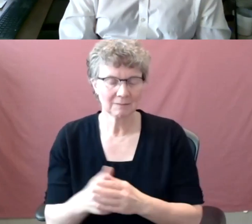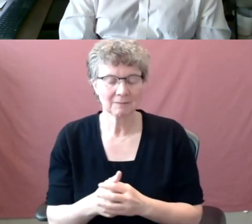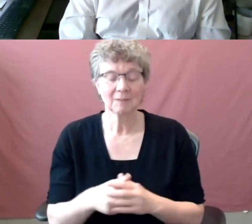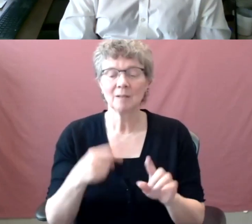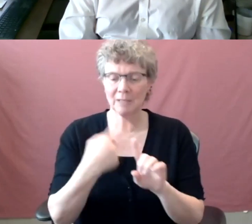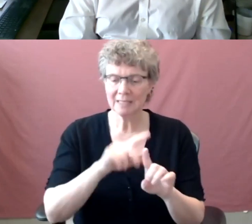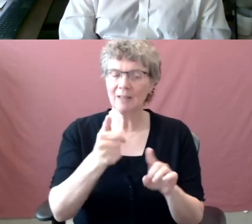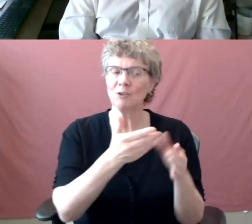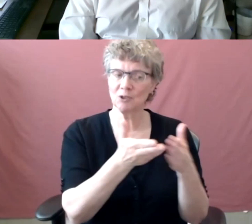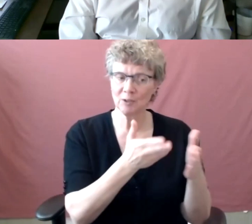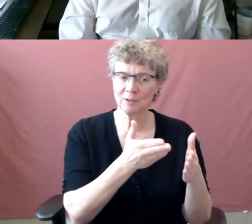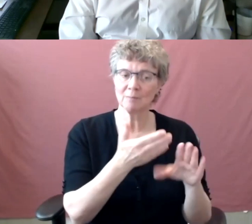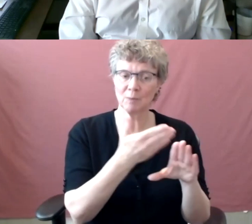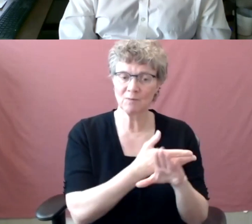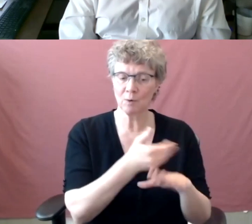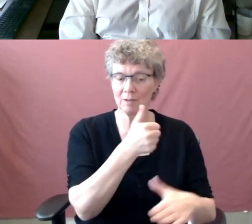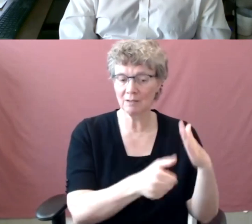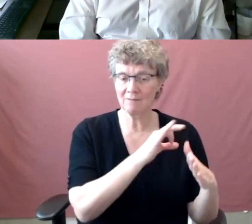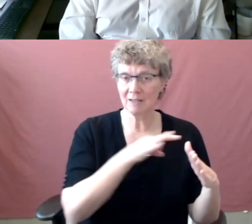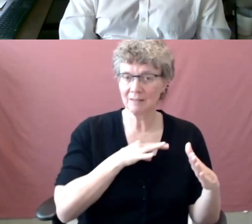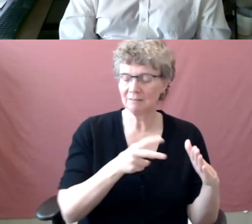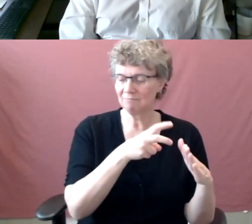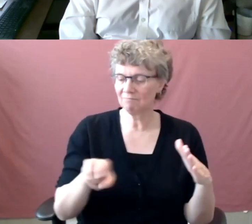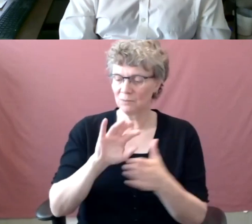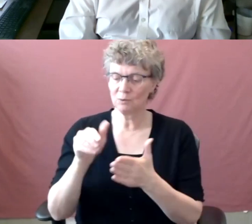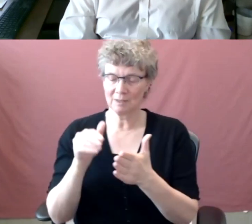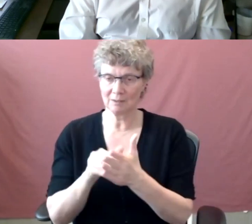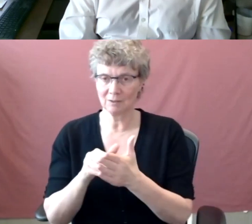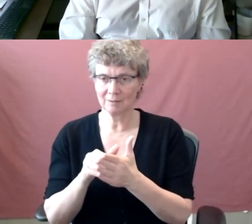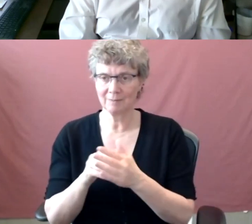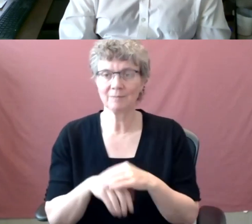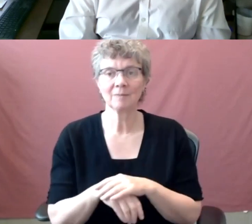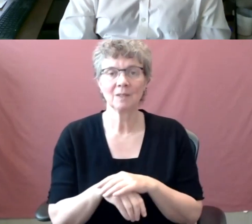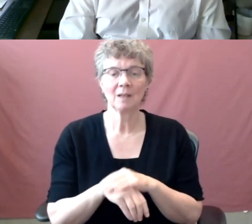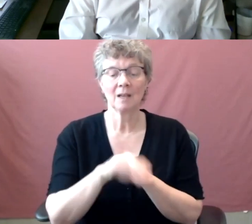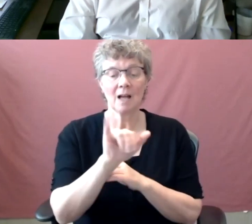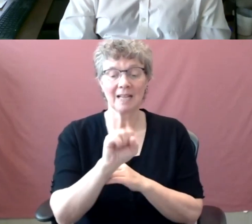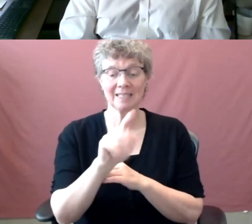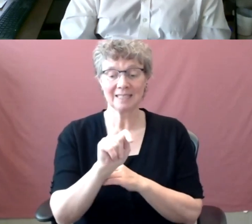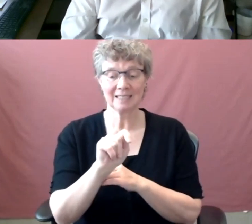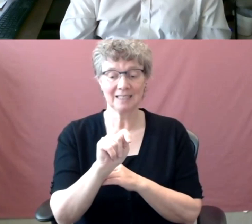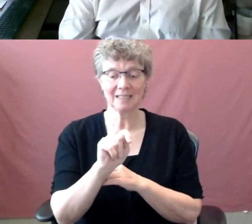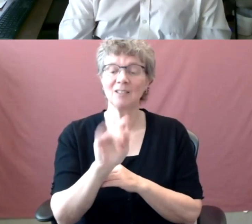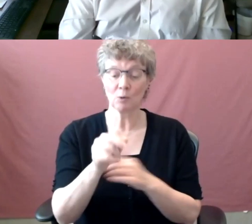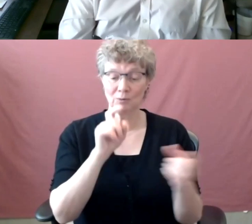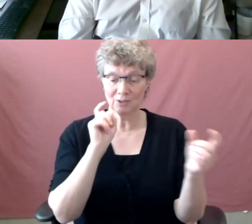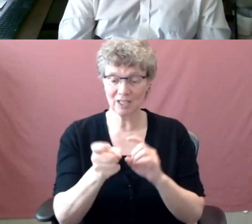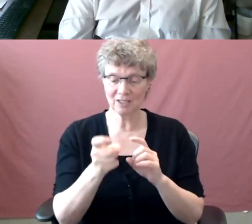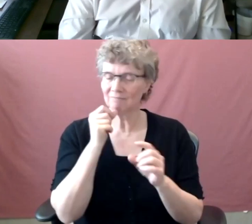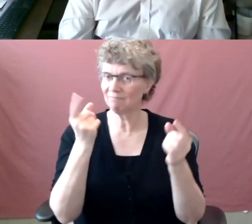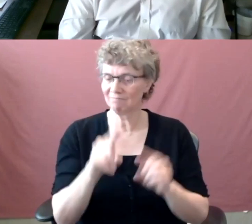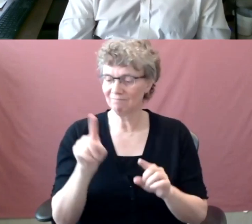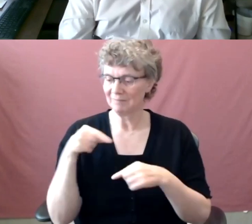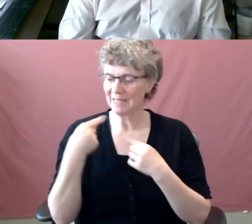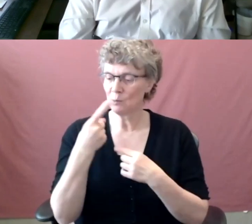years. So if this hasn't been for IST anyway, hasn't been a one-year exercise, it's been something that's been in progress